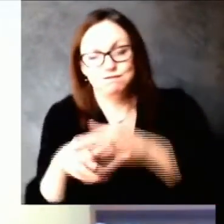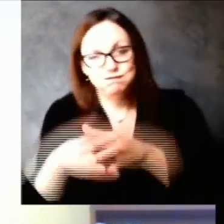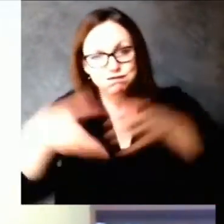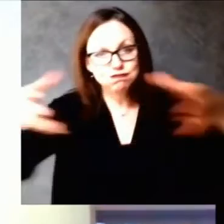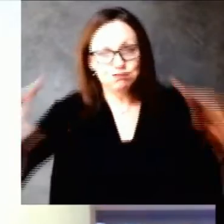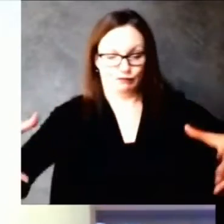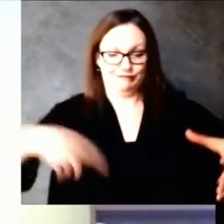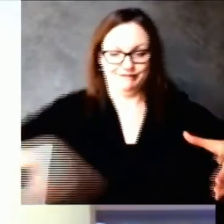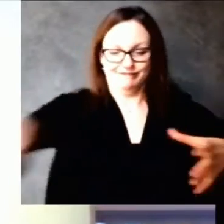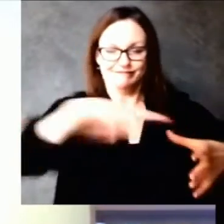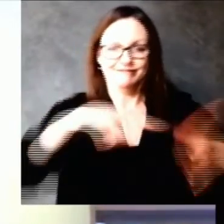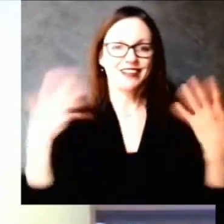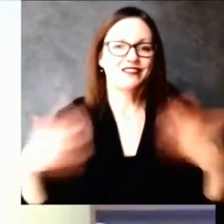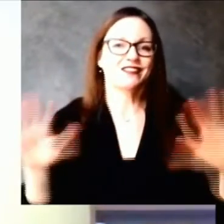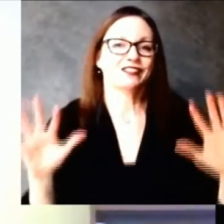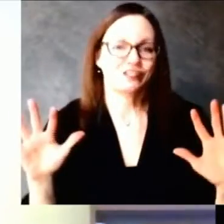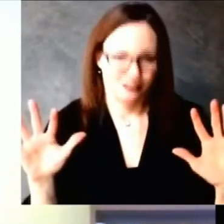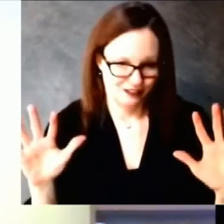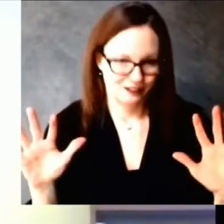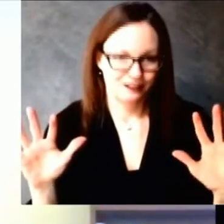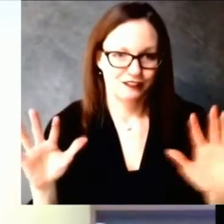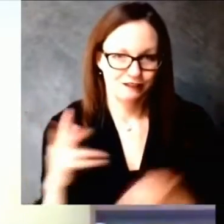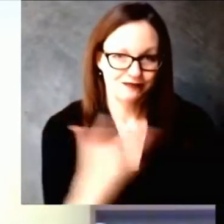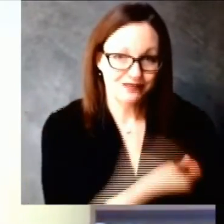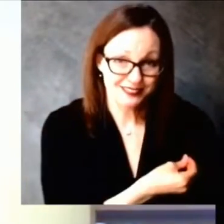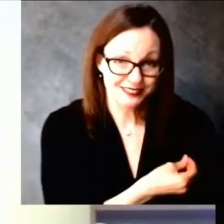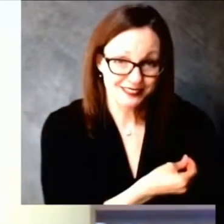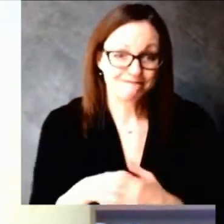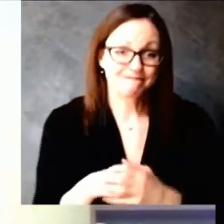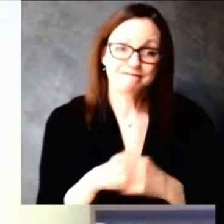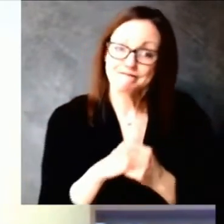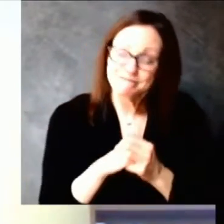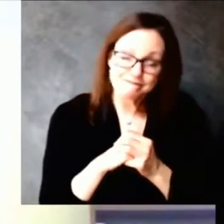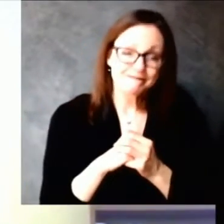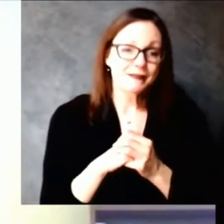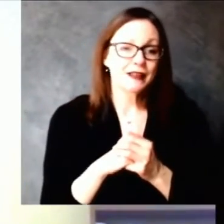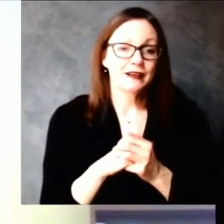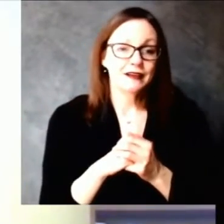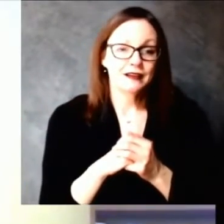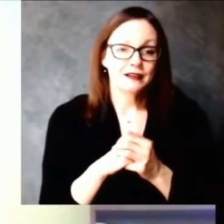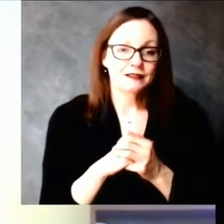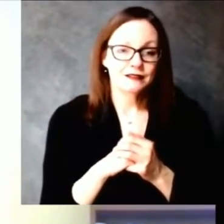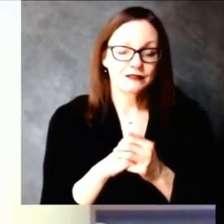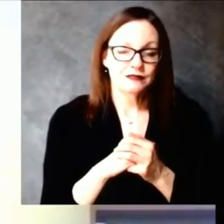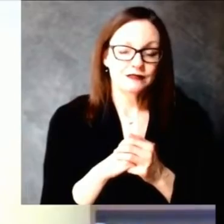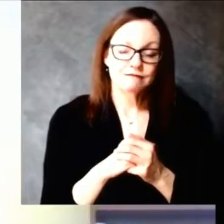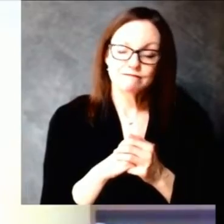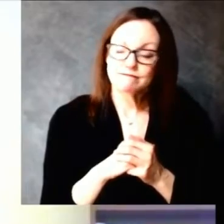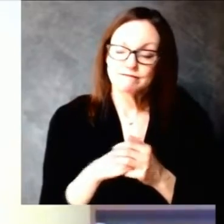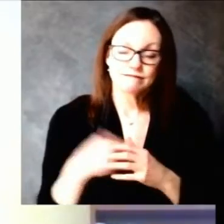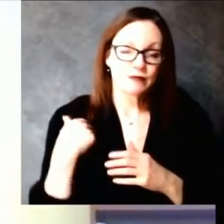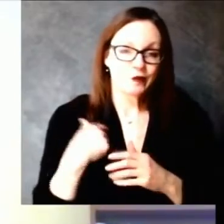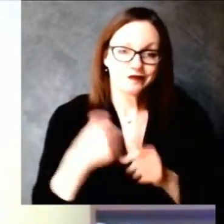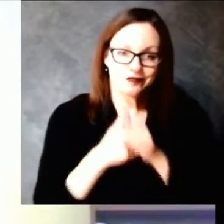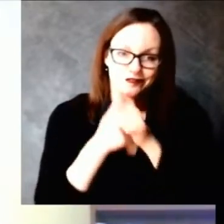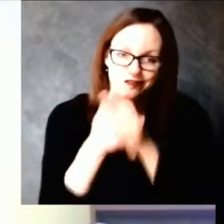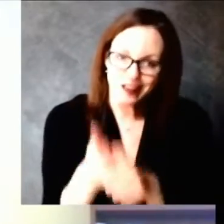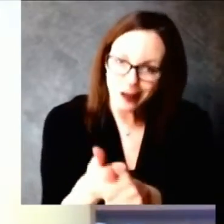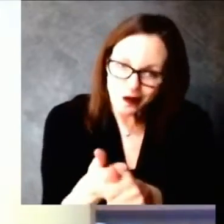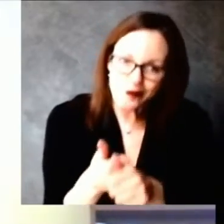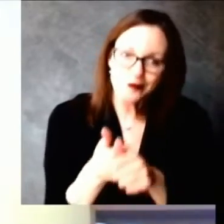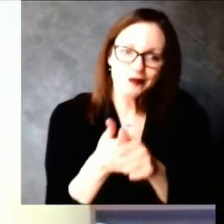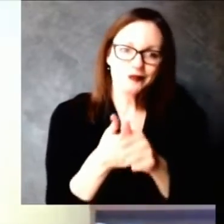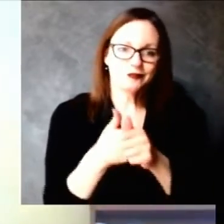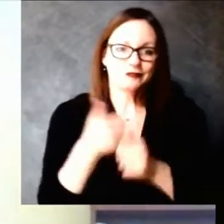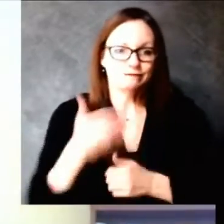a few weeks ago so step by step we will get there but these are not huge increases in in